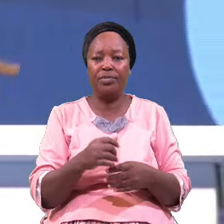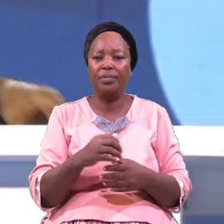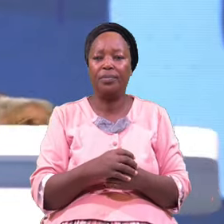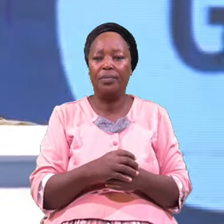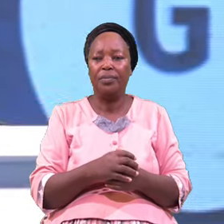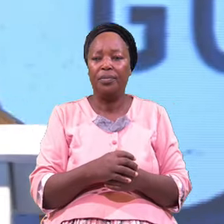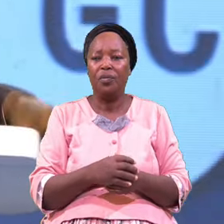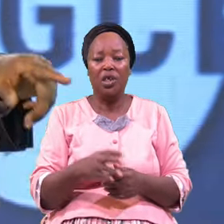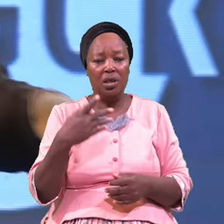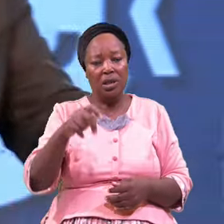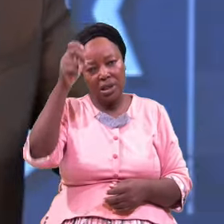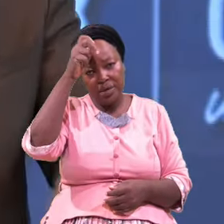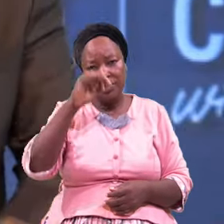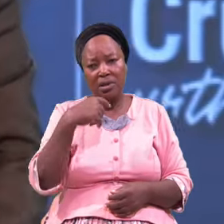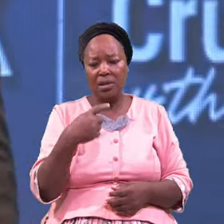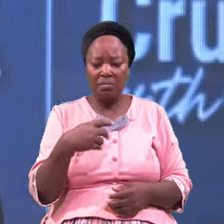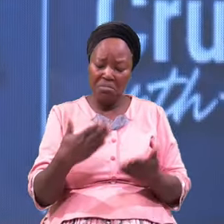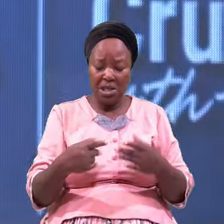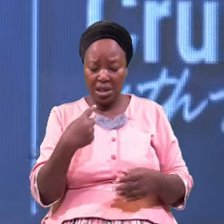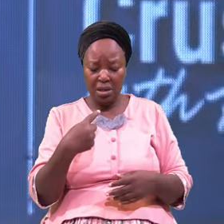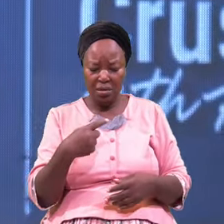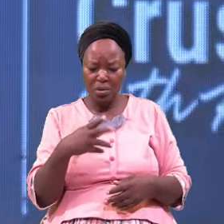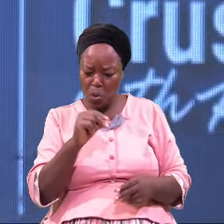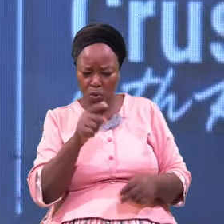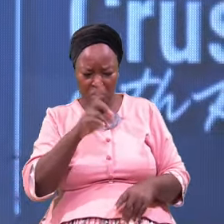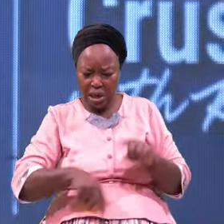The Devil Is Saying No You Will Not Be Saved